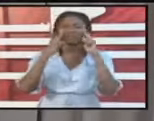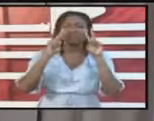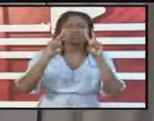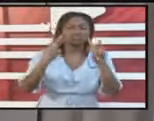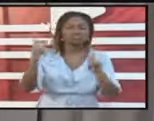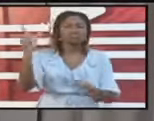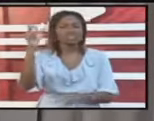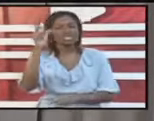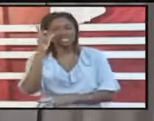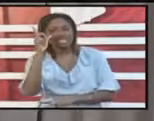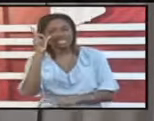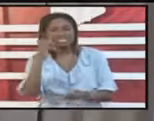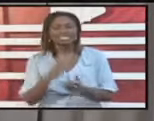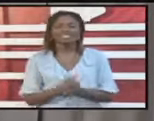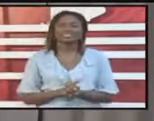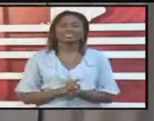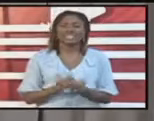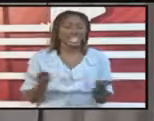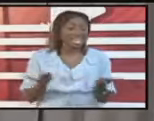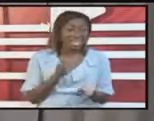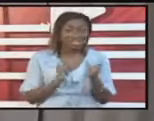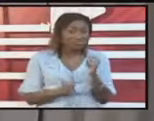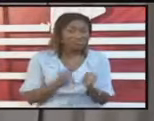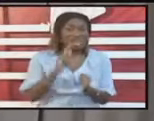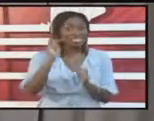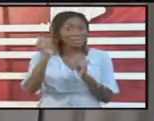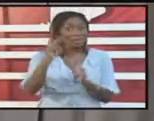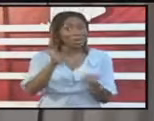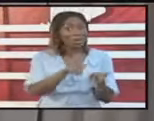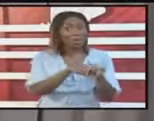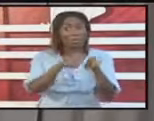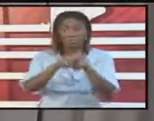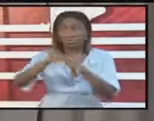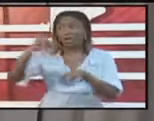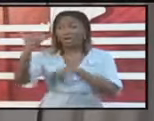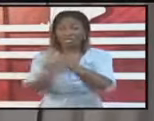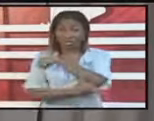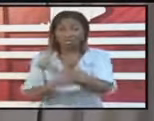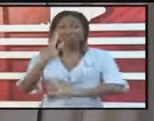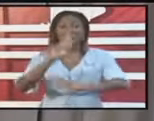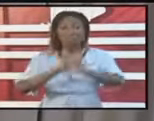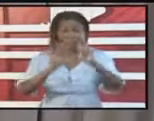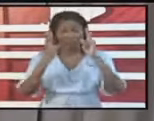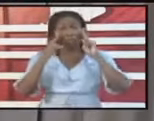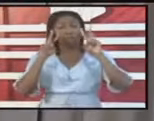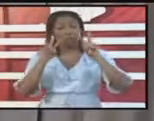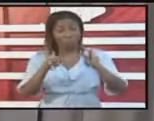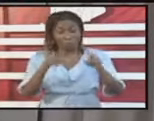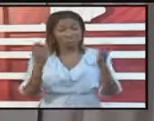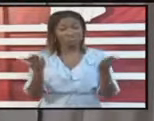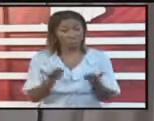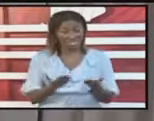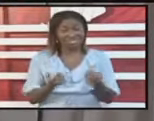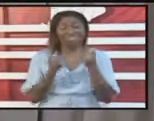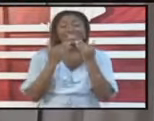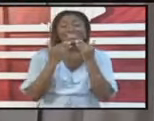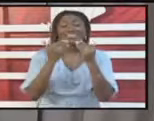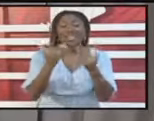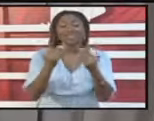public, not only in Trinidad and Tobago but our diaspora scattered all over the world. Thank you all very much.